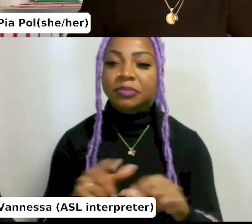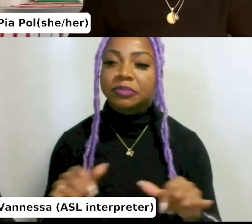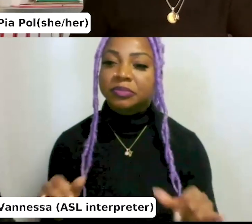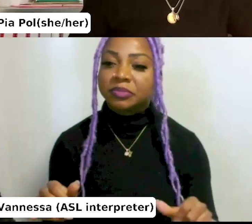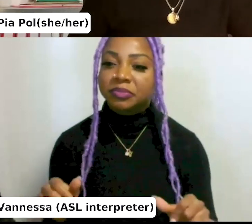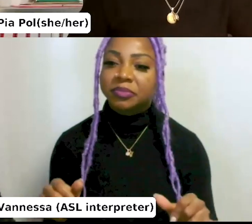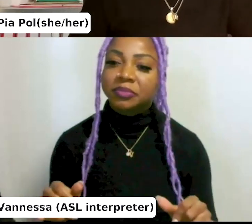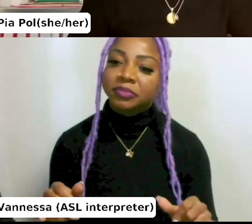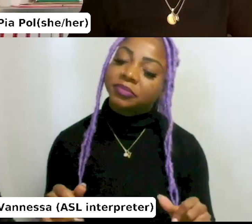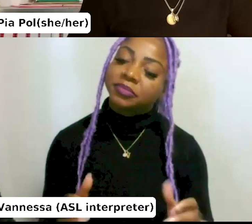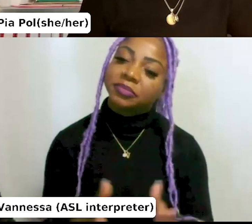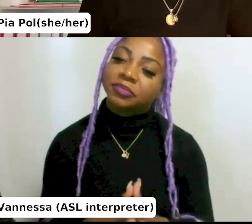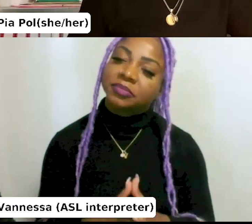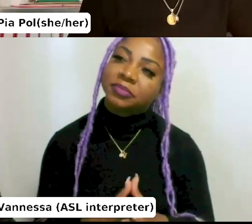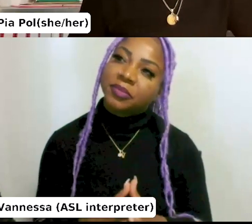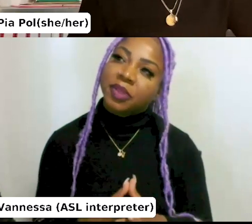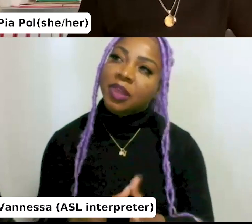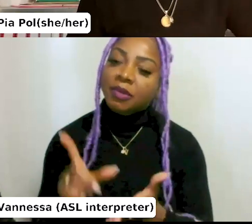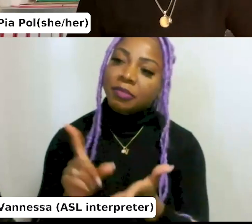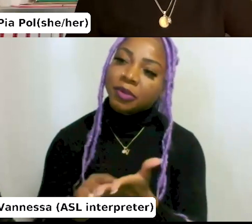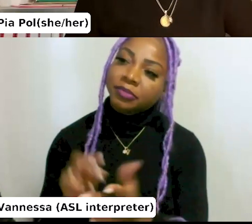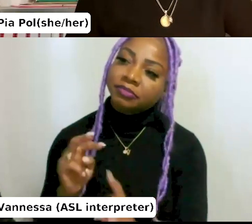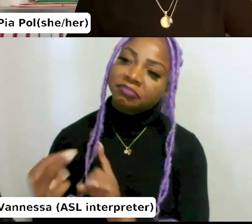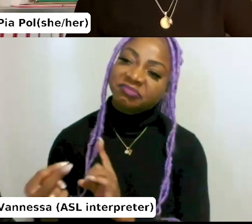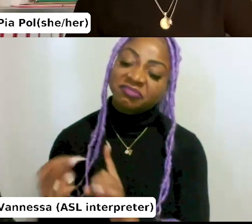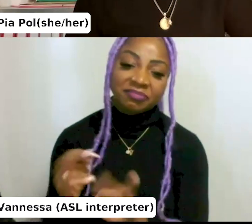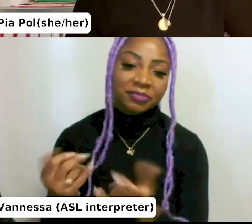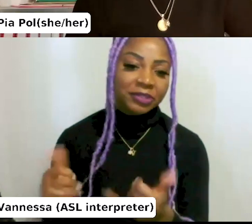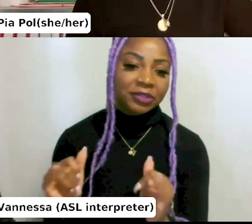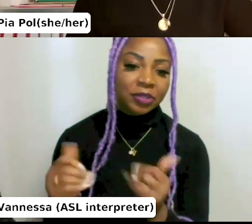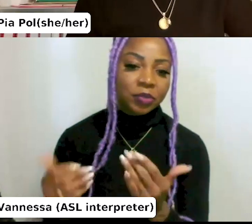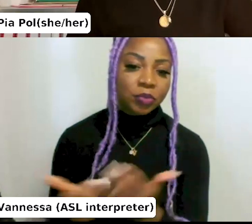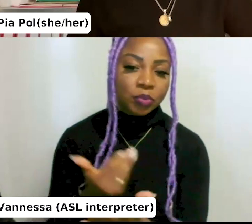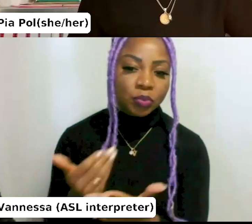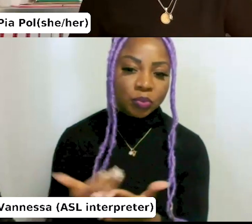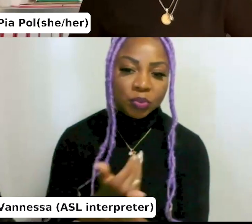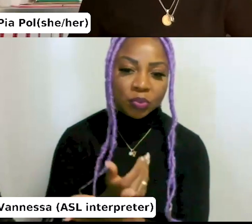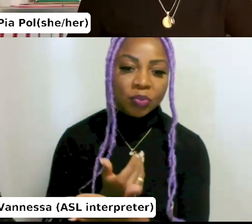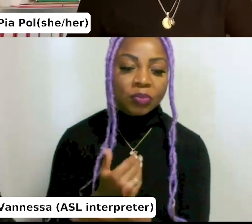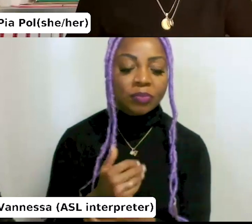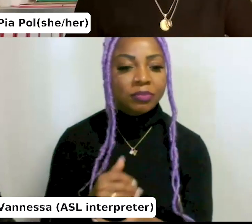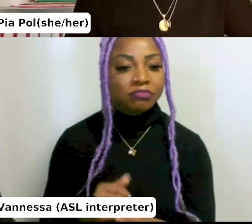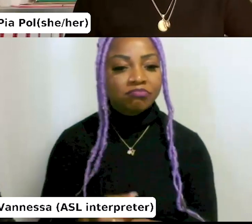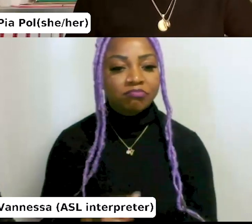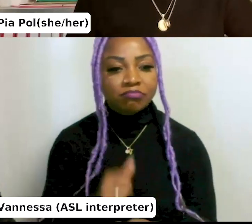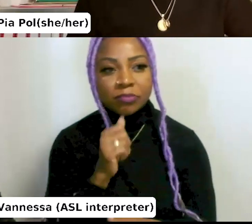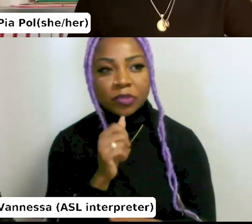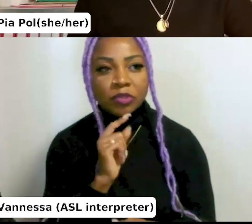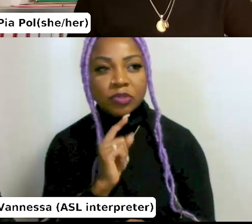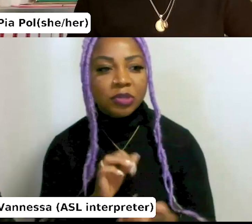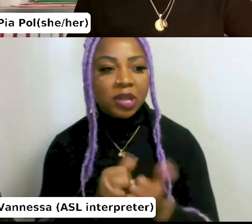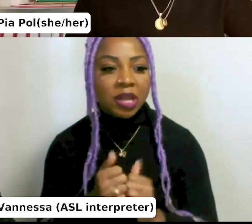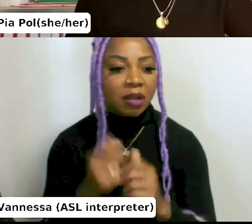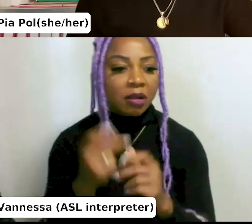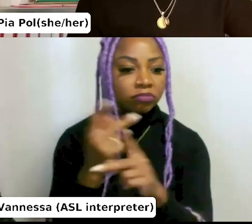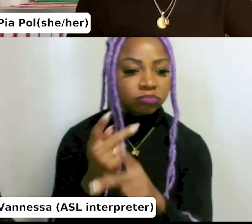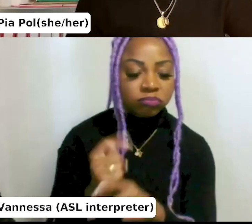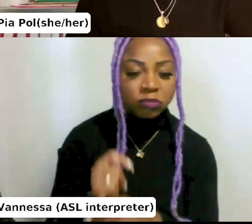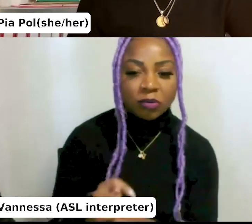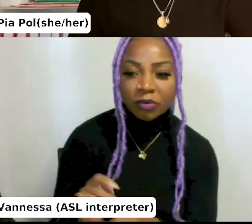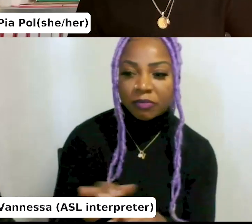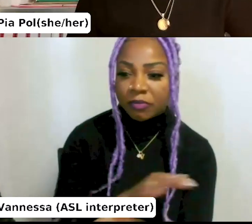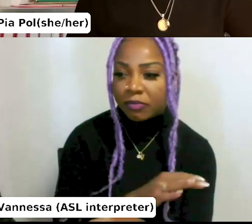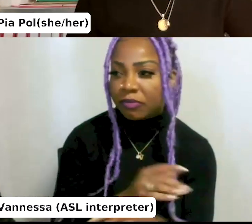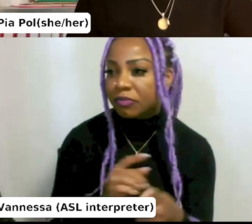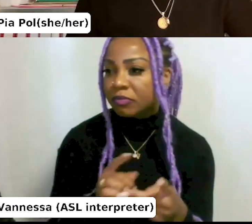from, um, from a publishing perspective, it's new. Um, how do you deal with it? How do you deal with, um, uh,